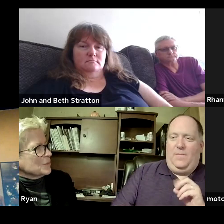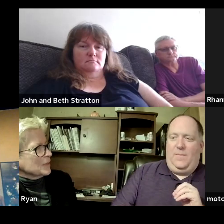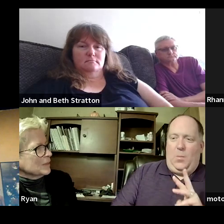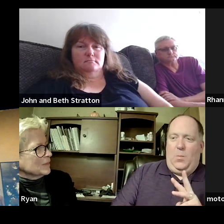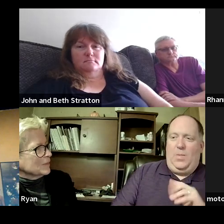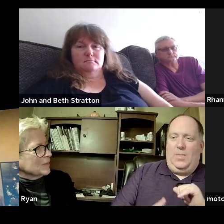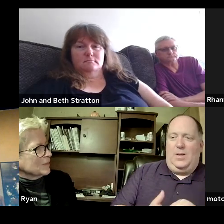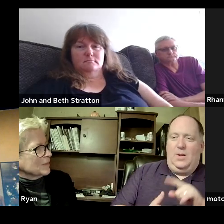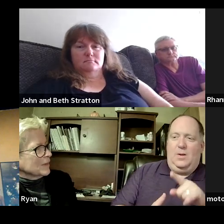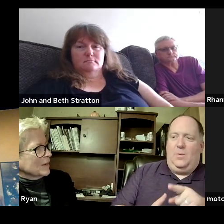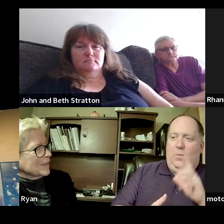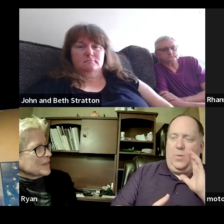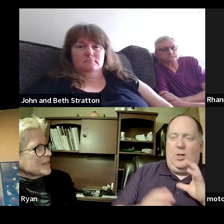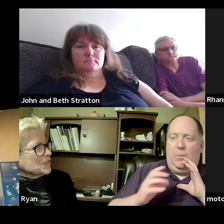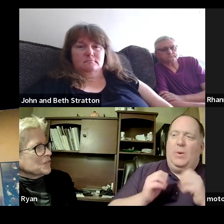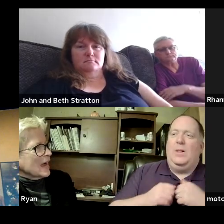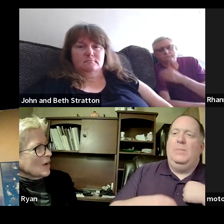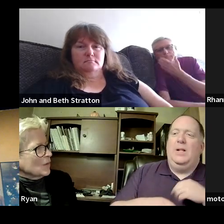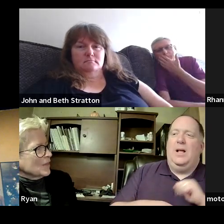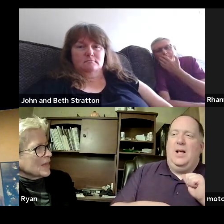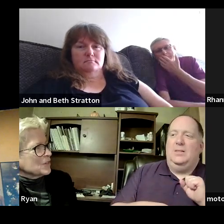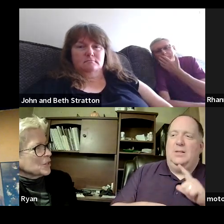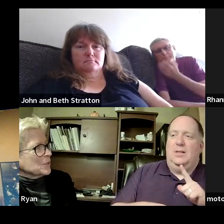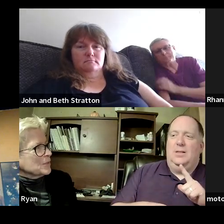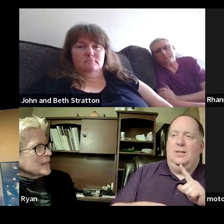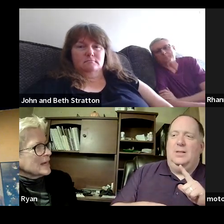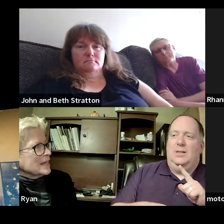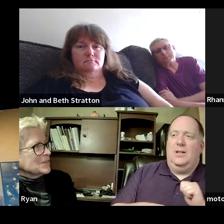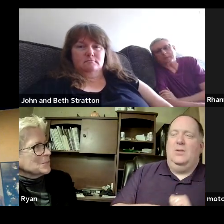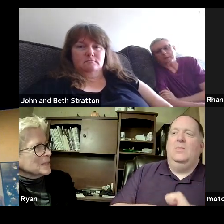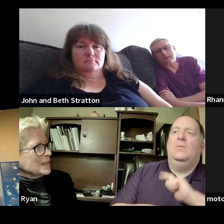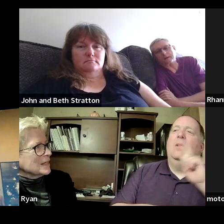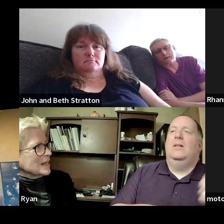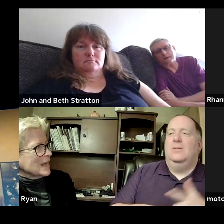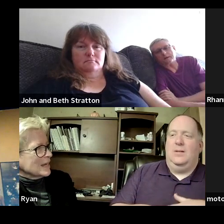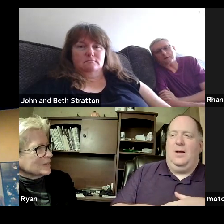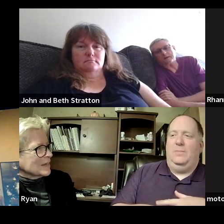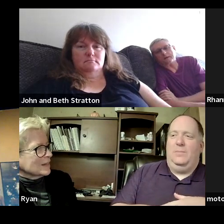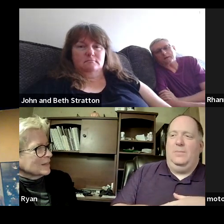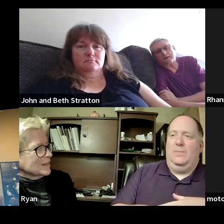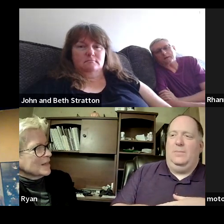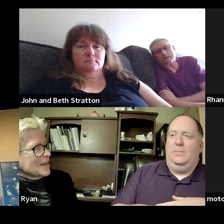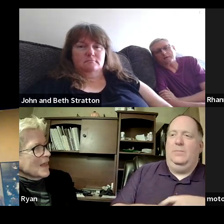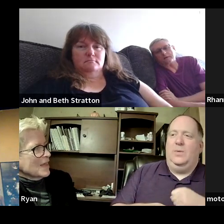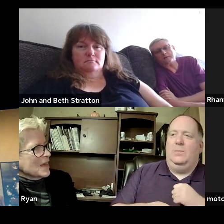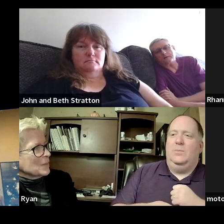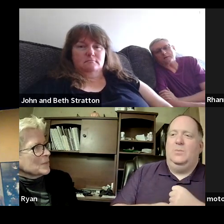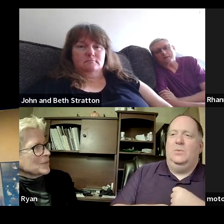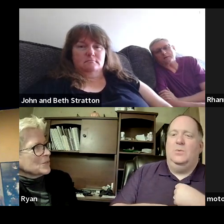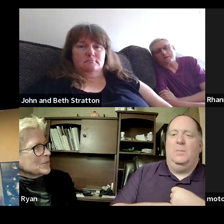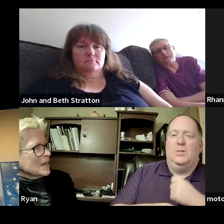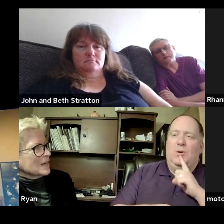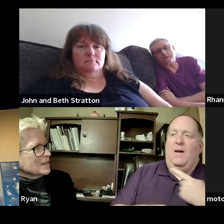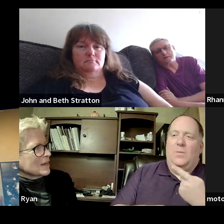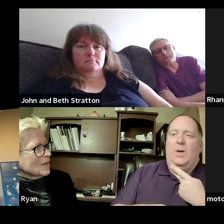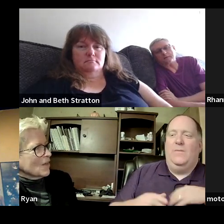that you will this this vow that you're communicating to me in asl and that we